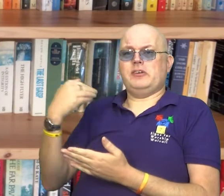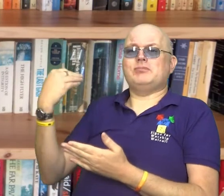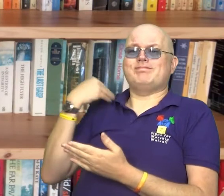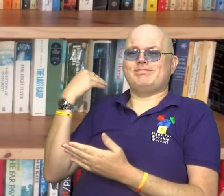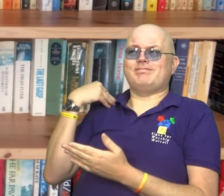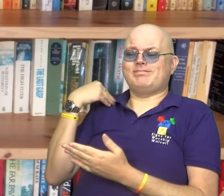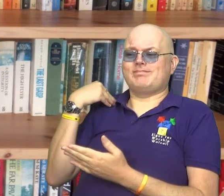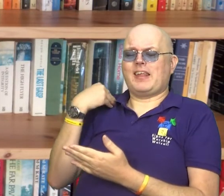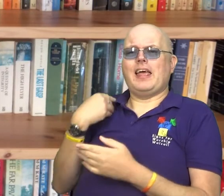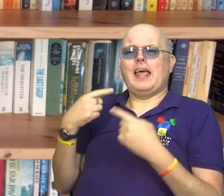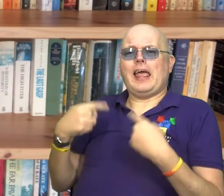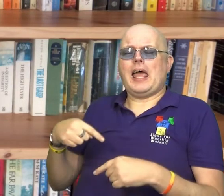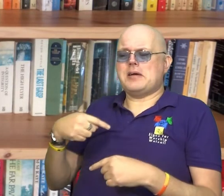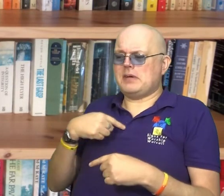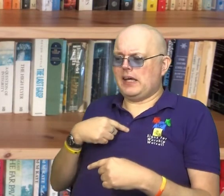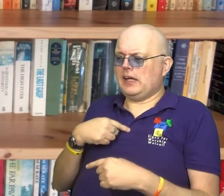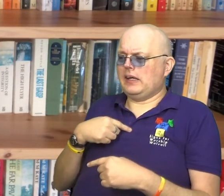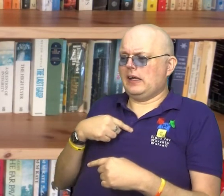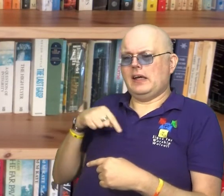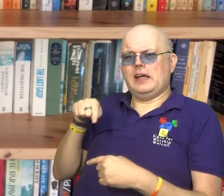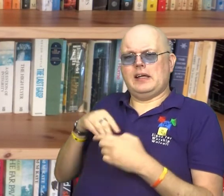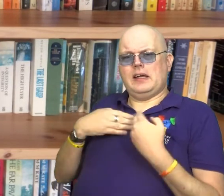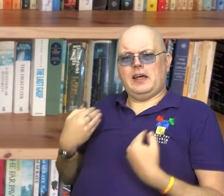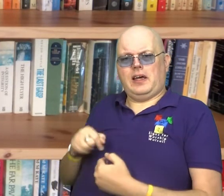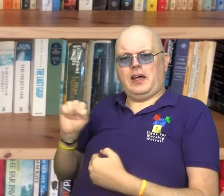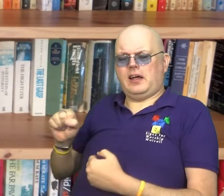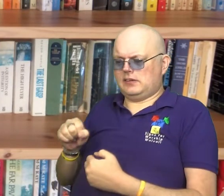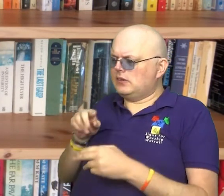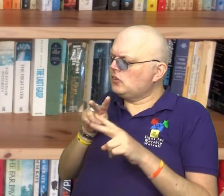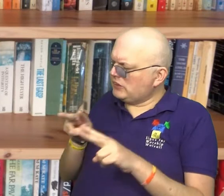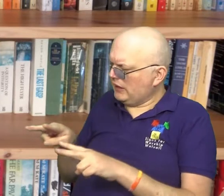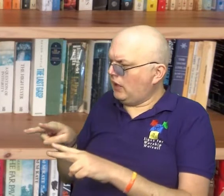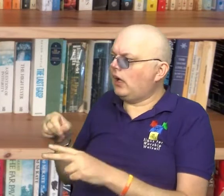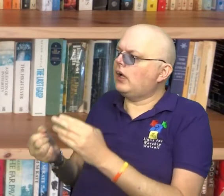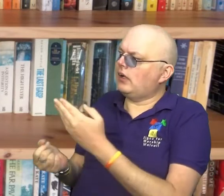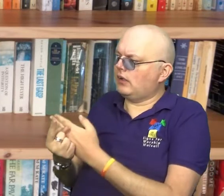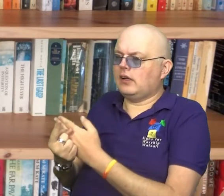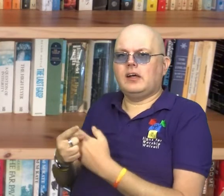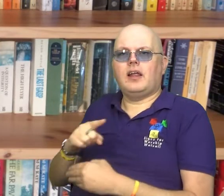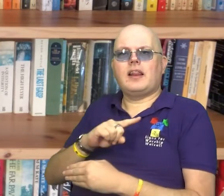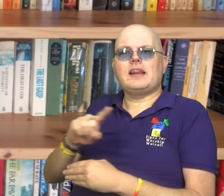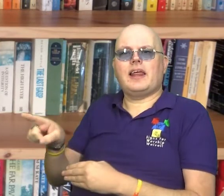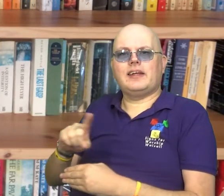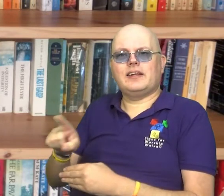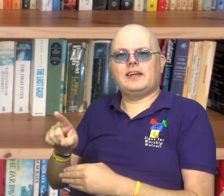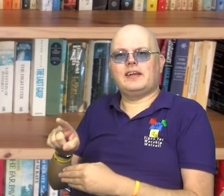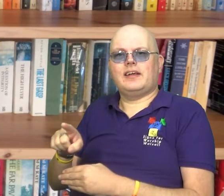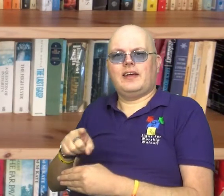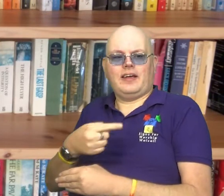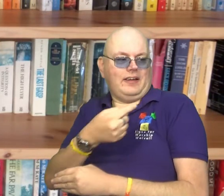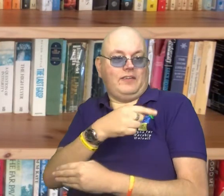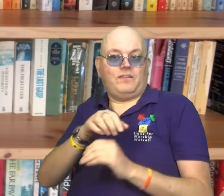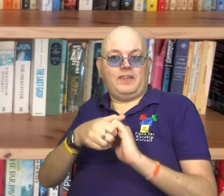Spirit prompting me, allowing me to see into Sally's heart. Well, a few weeks later, Sally,